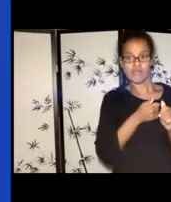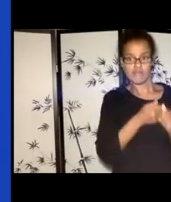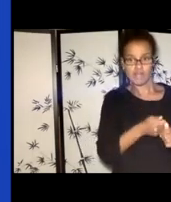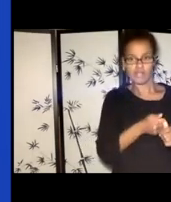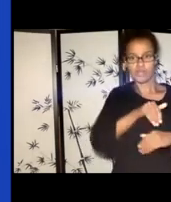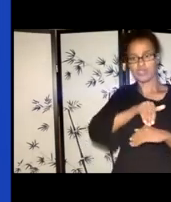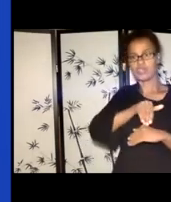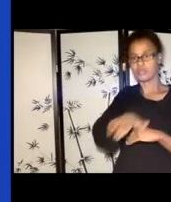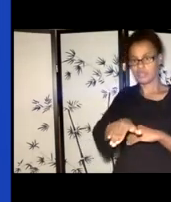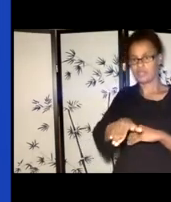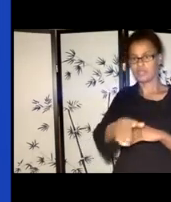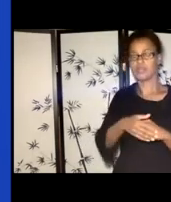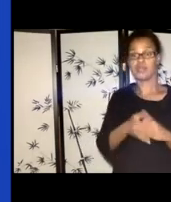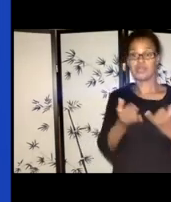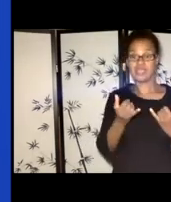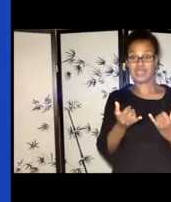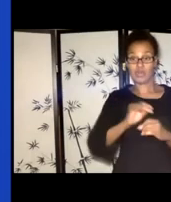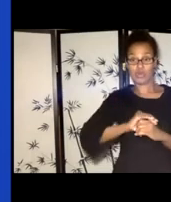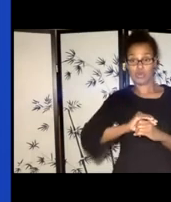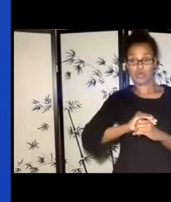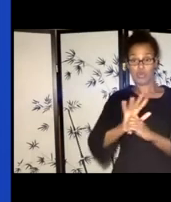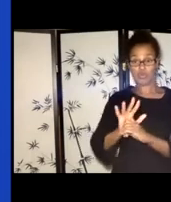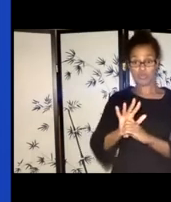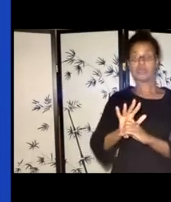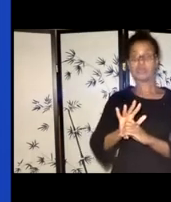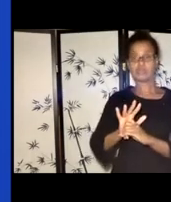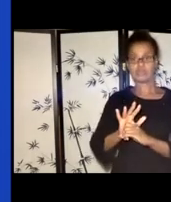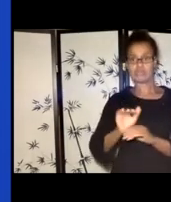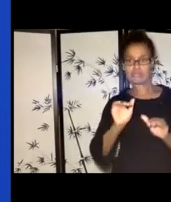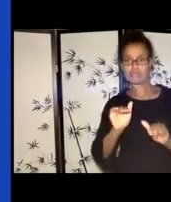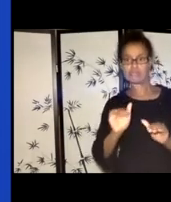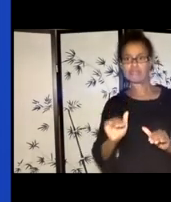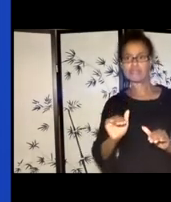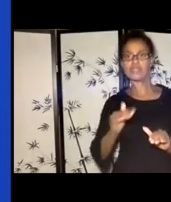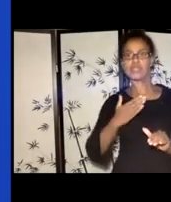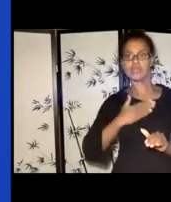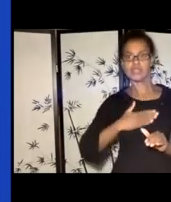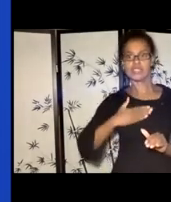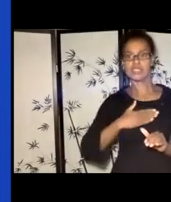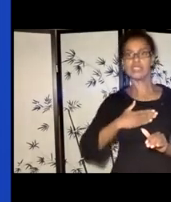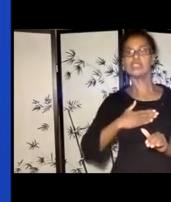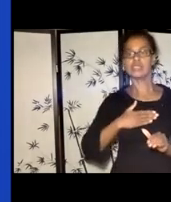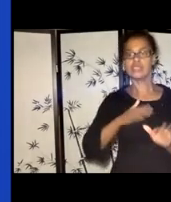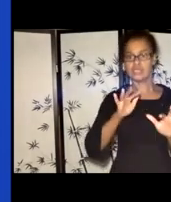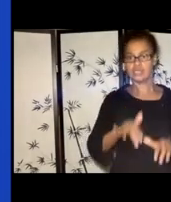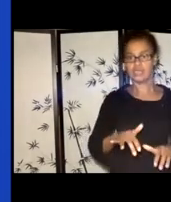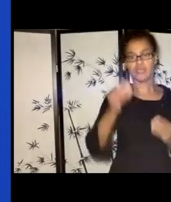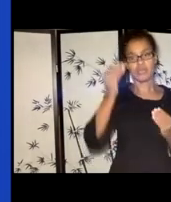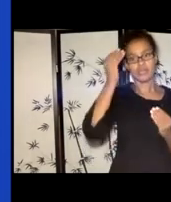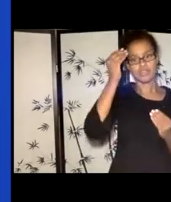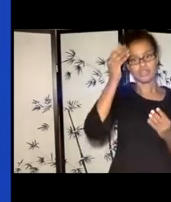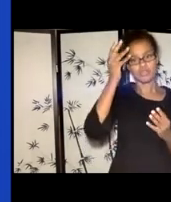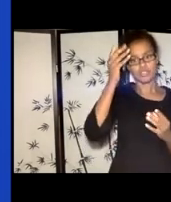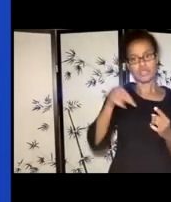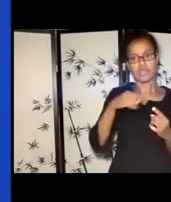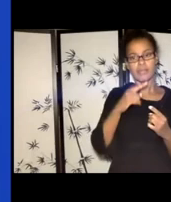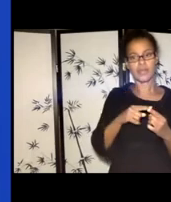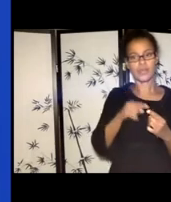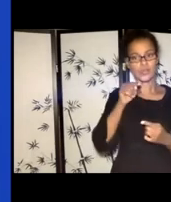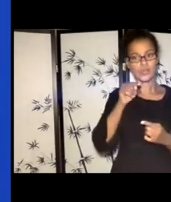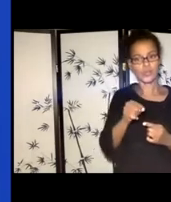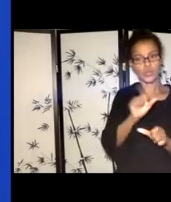now, because of COVID, we're asking applicants to fill out information about how you're working within this context,